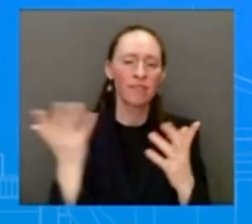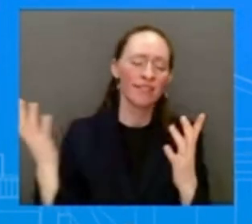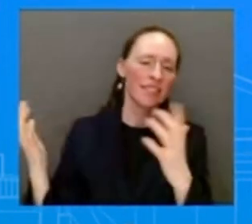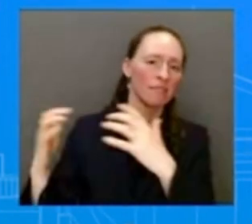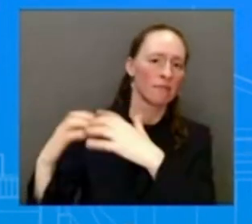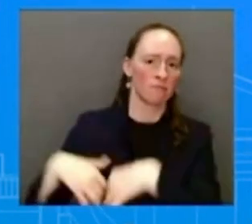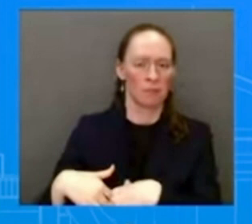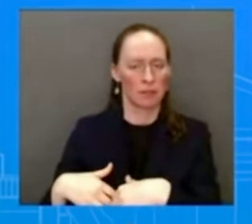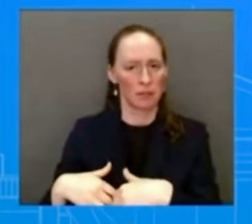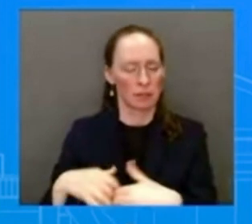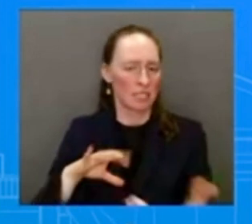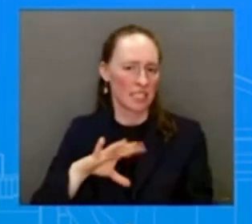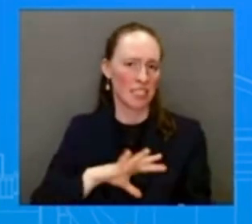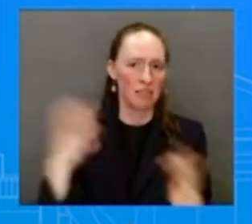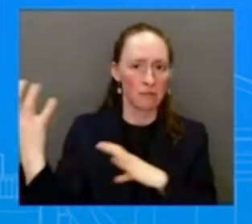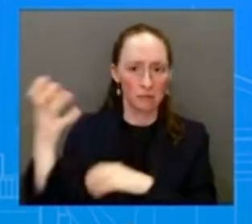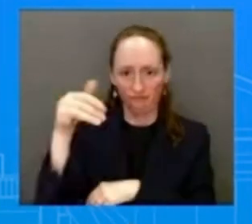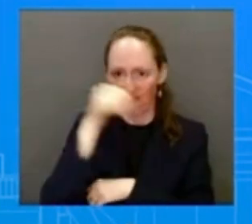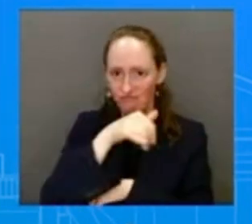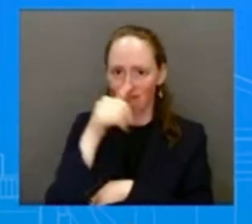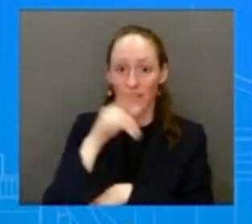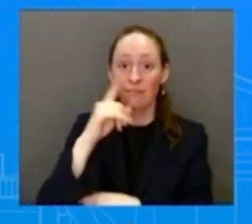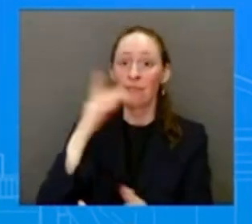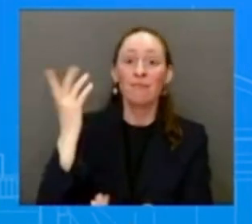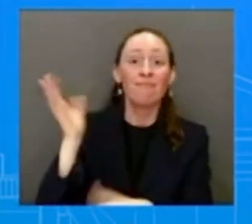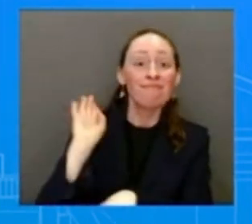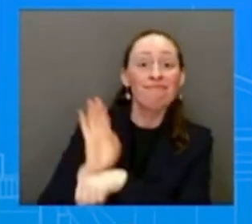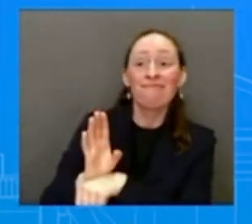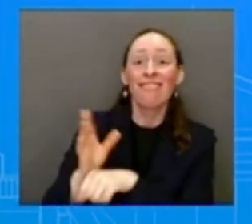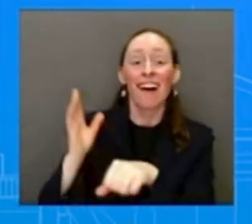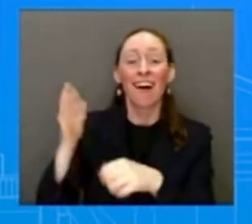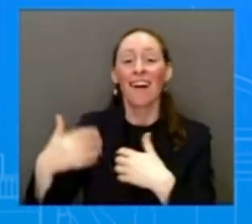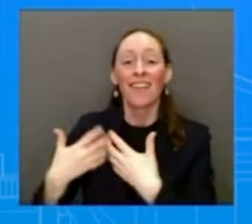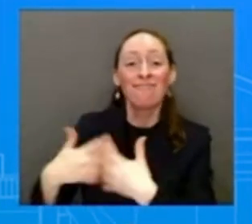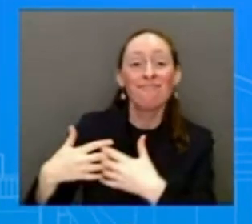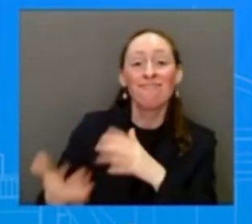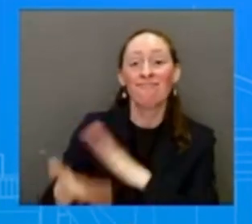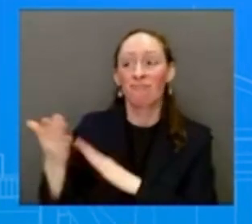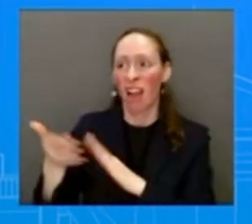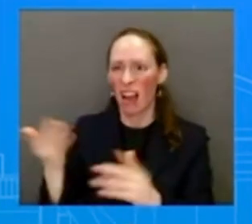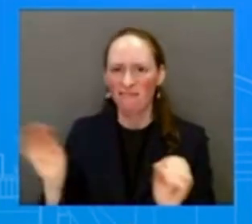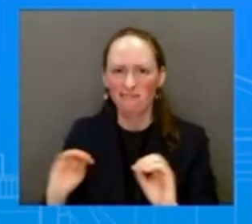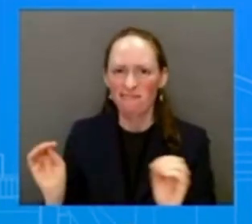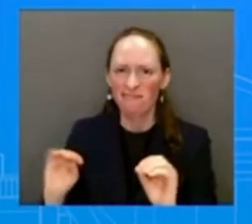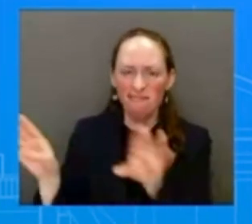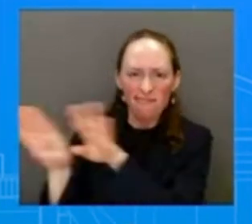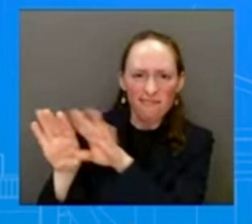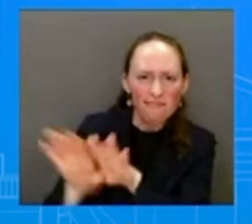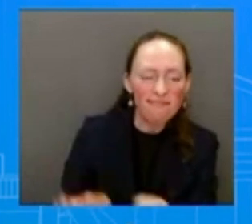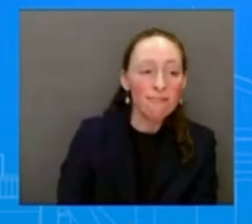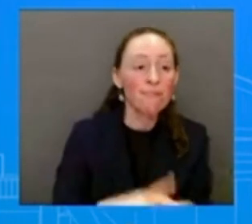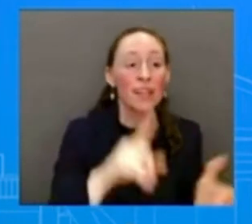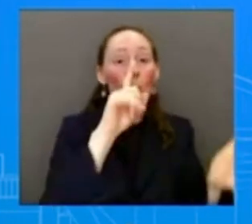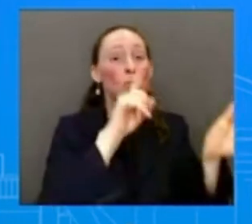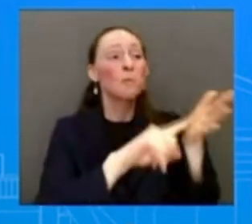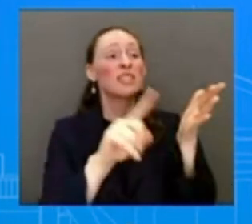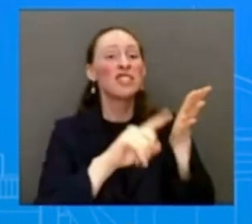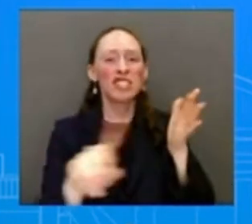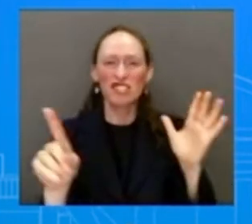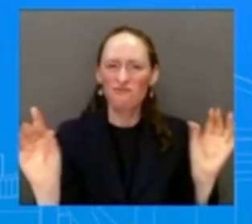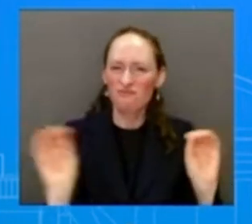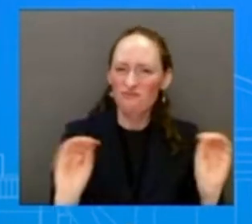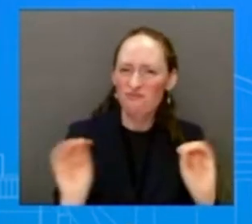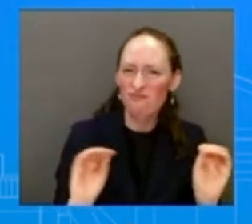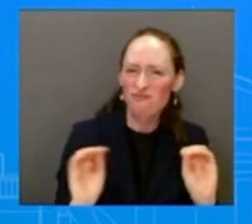research. As the President likes to say, budgets are a statement of values. That's why his budget cuts taxes